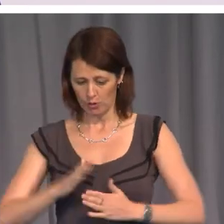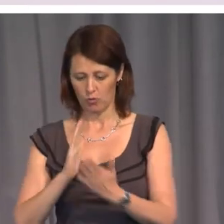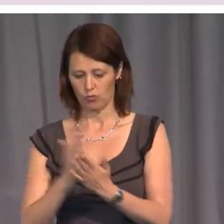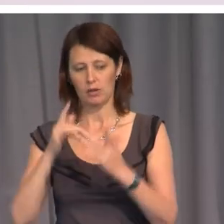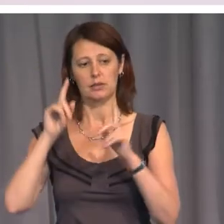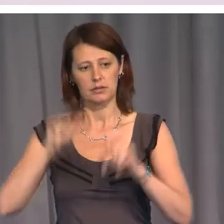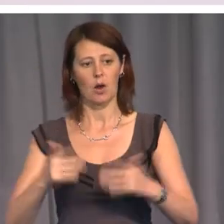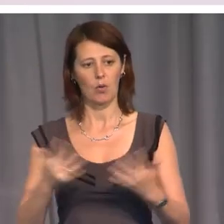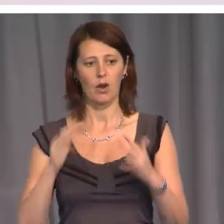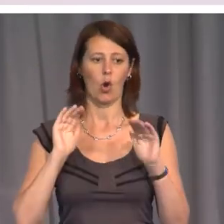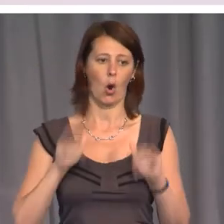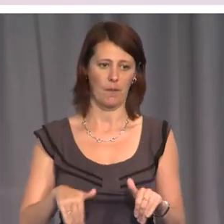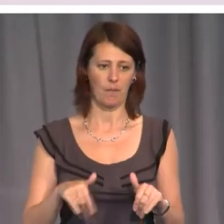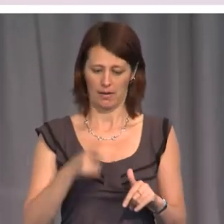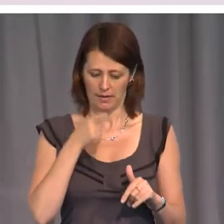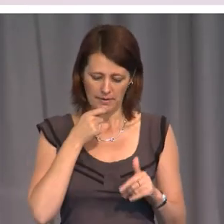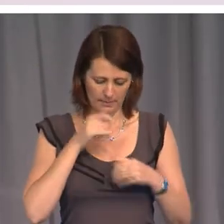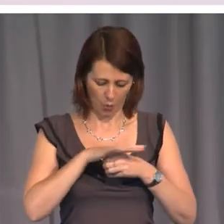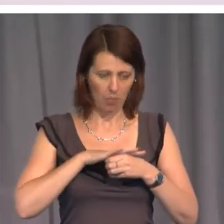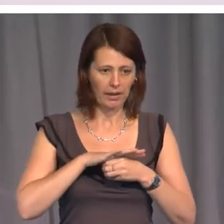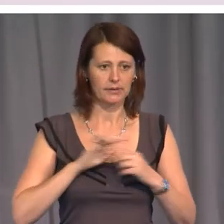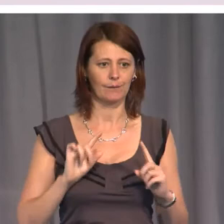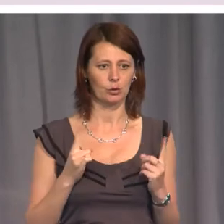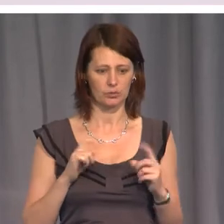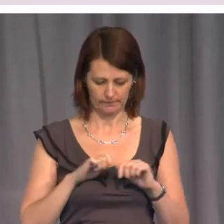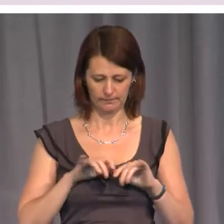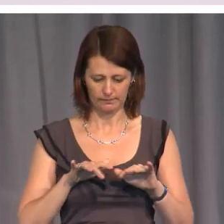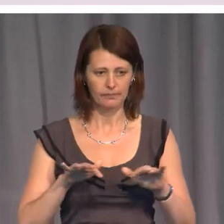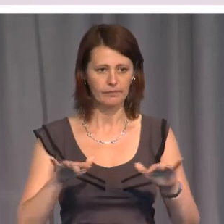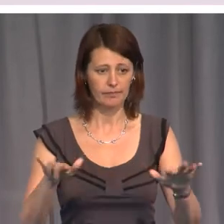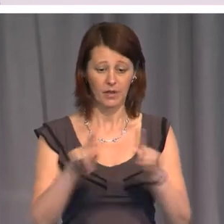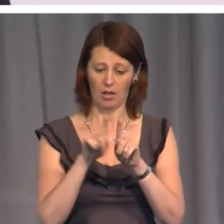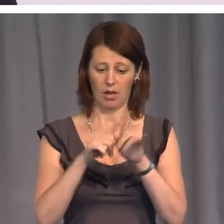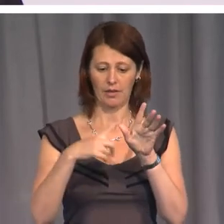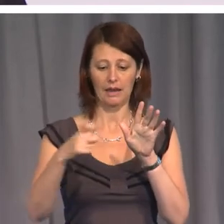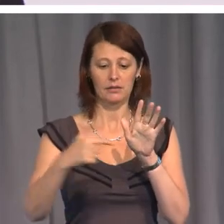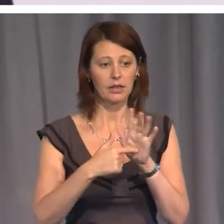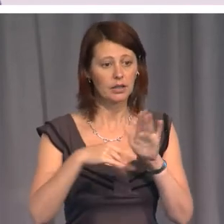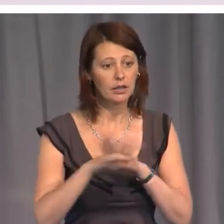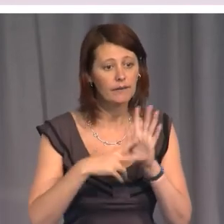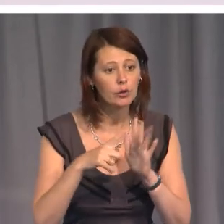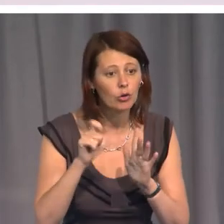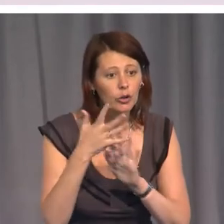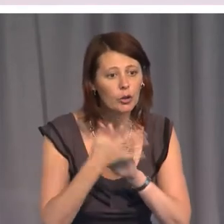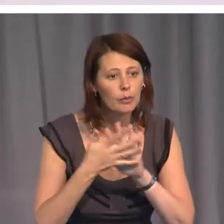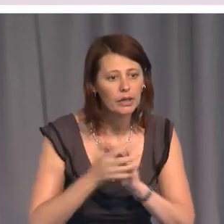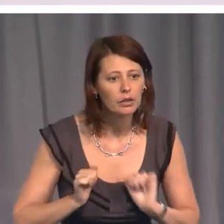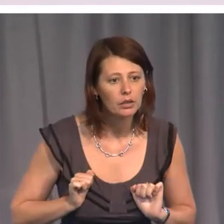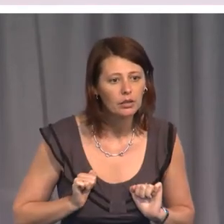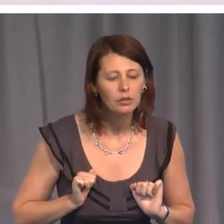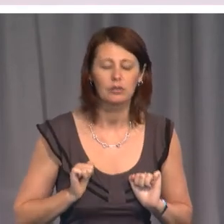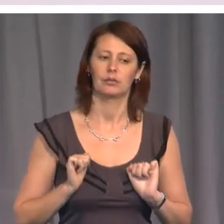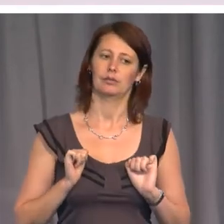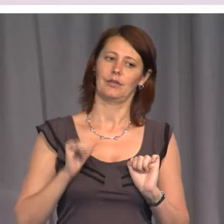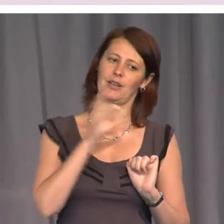in small and obscure places. Like the ACT in Victoria, he asked. Well, he didn't